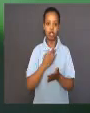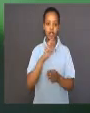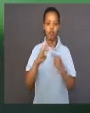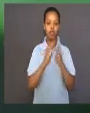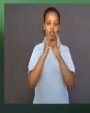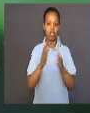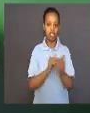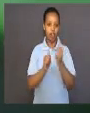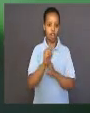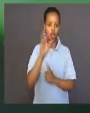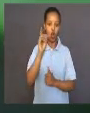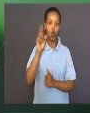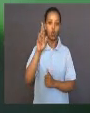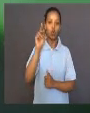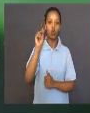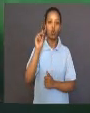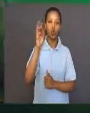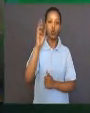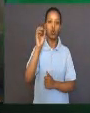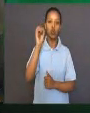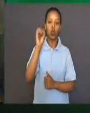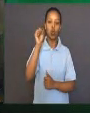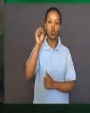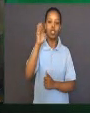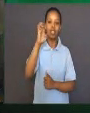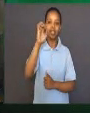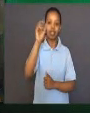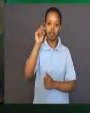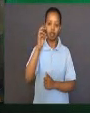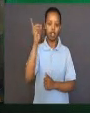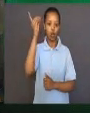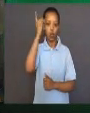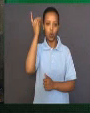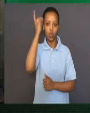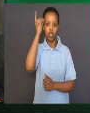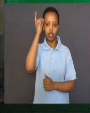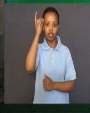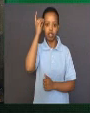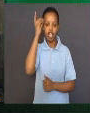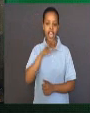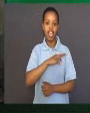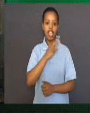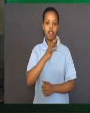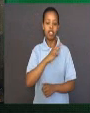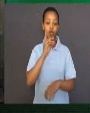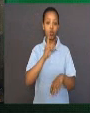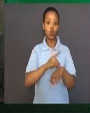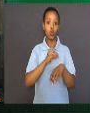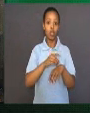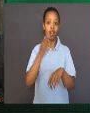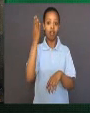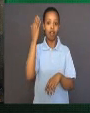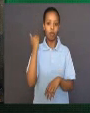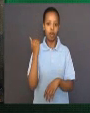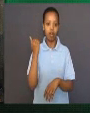Dutrochet. René Dutrochet was a French physician who was